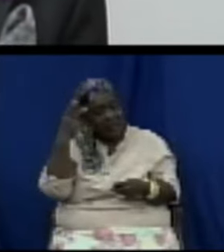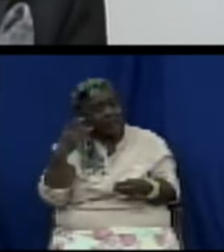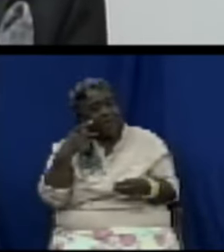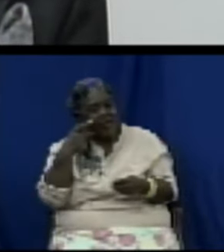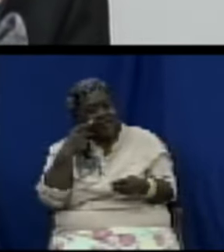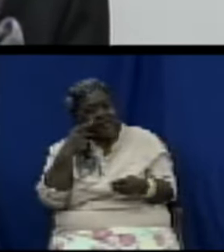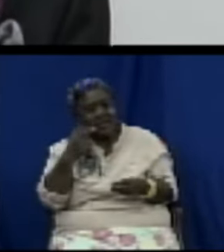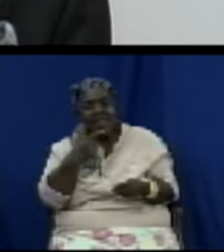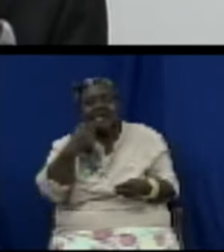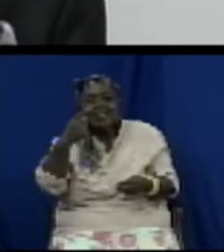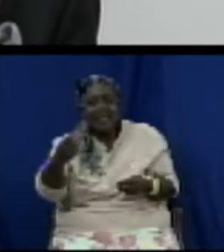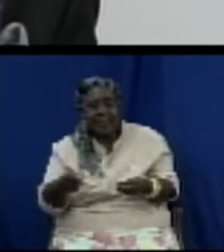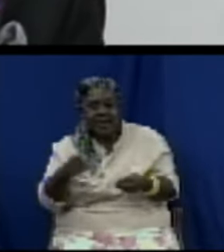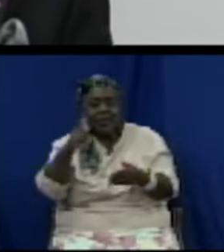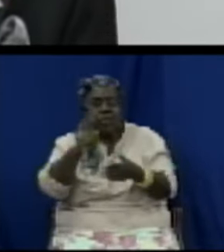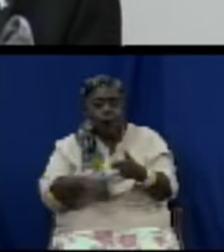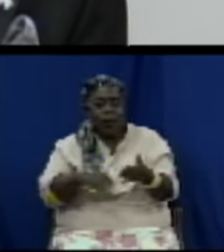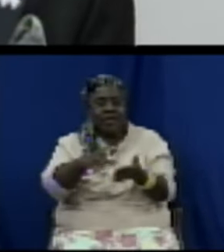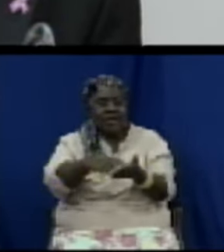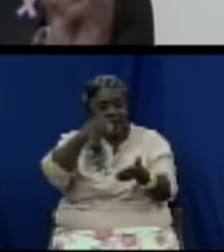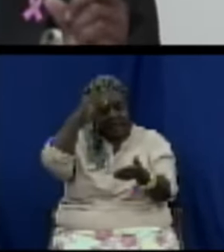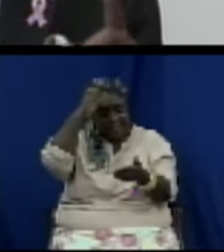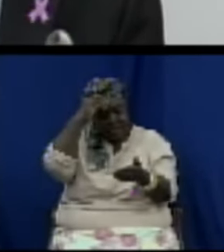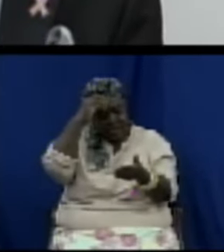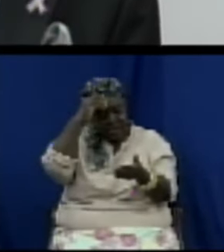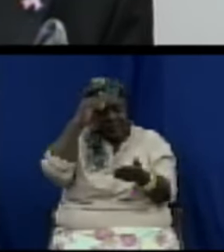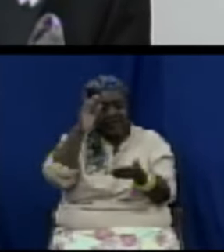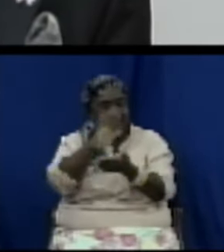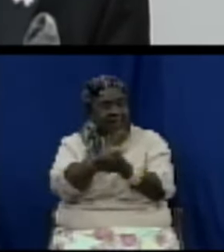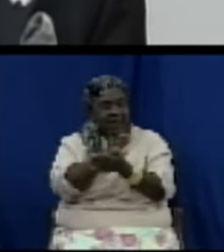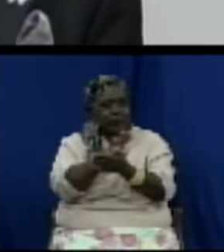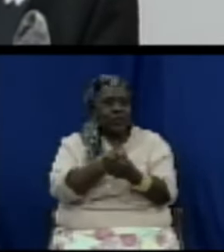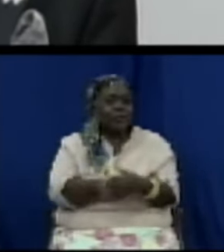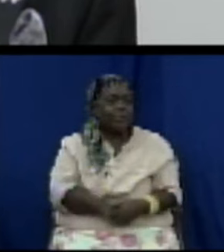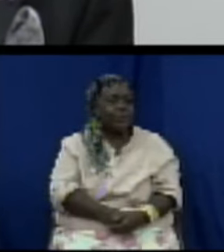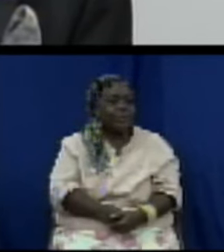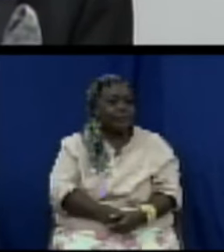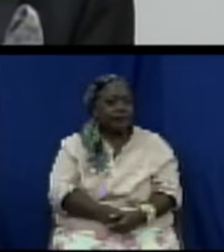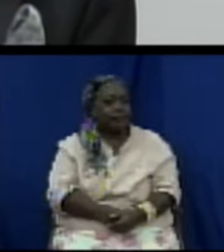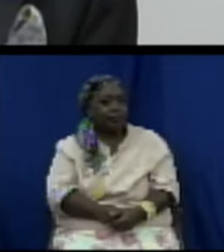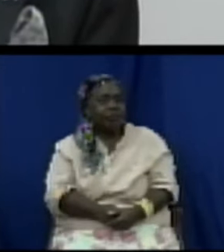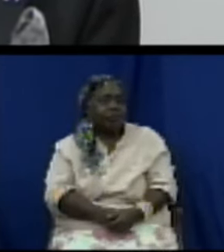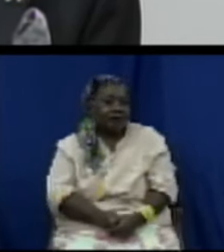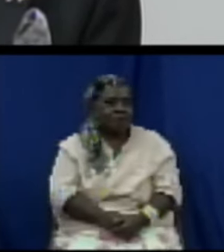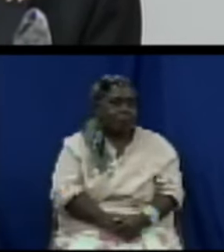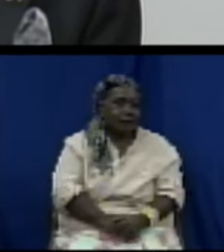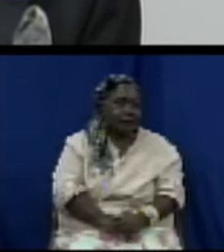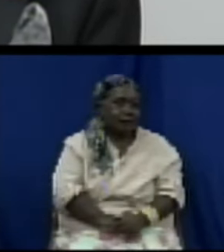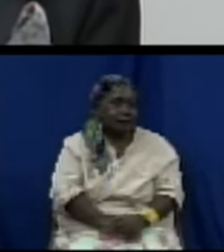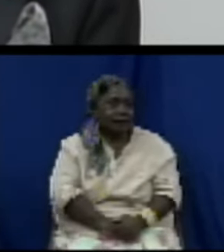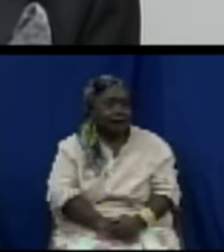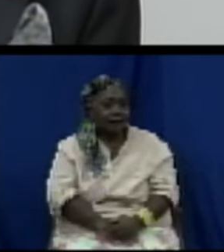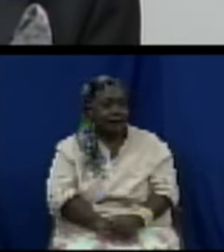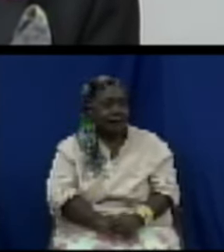from those who may be unscrupulous and are providing